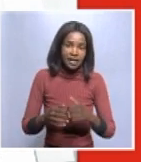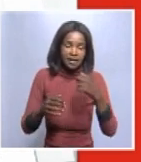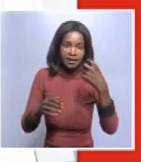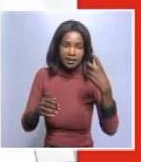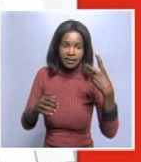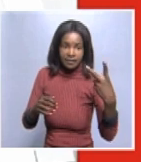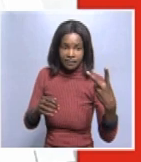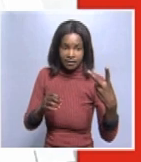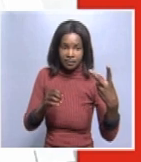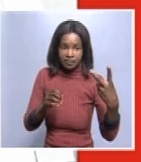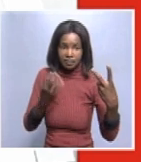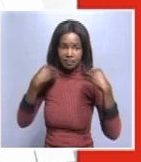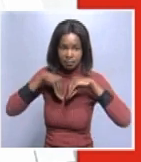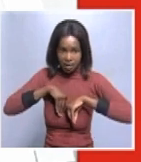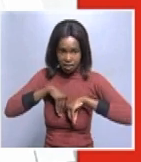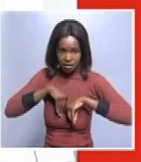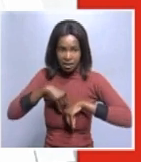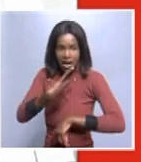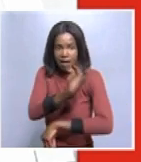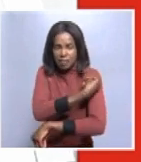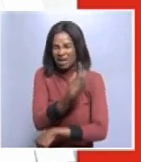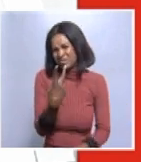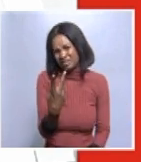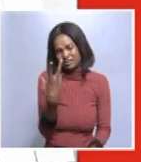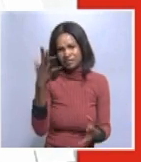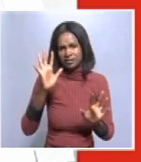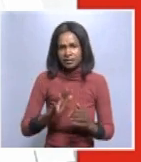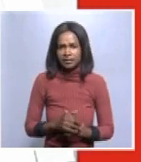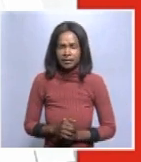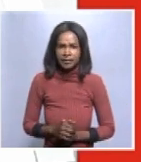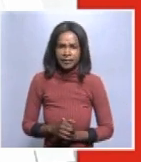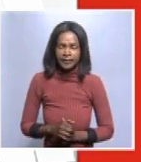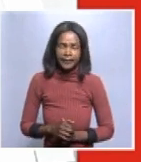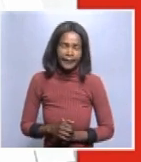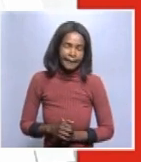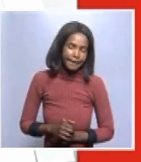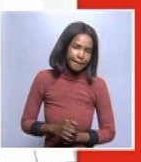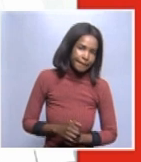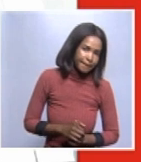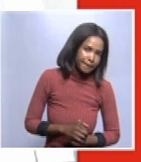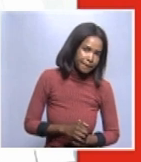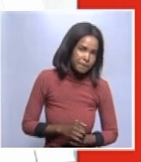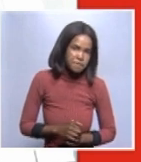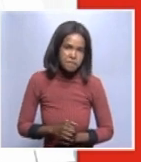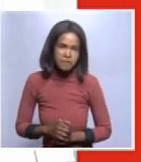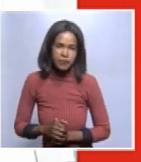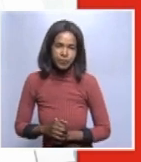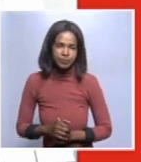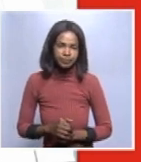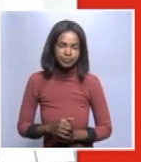have received 2 doses. We have recorded